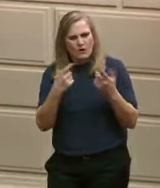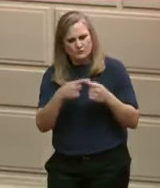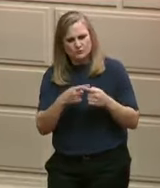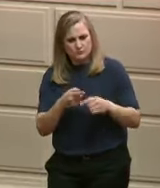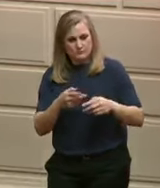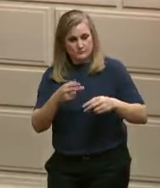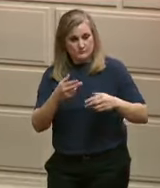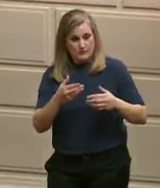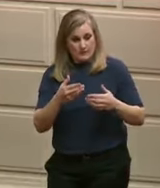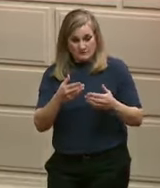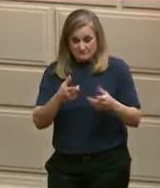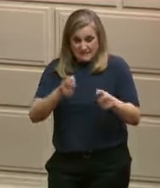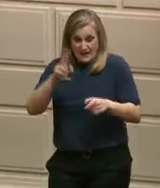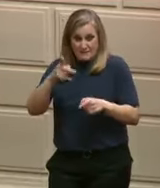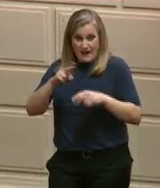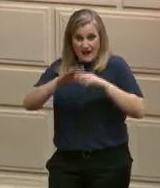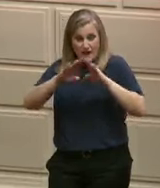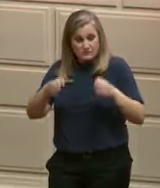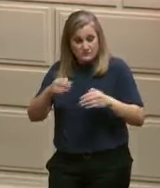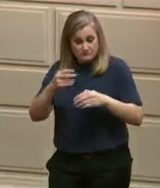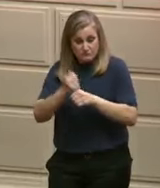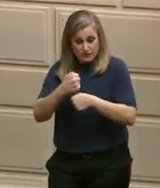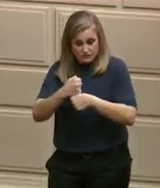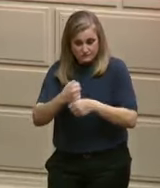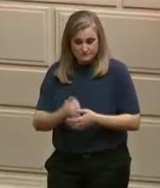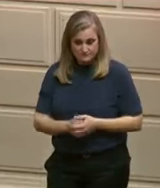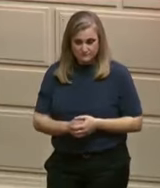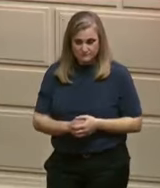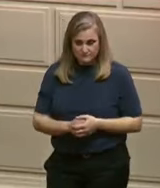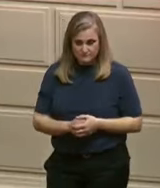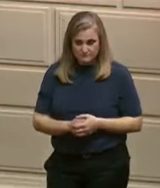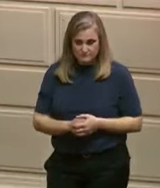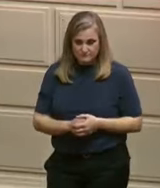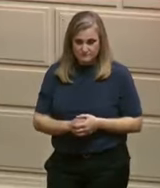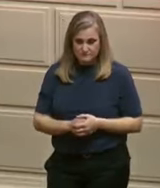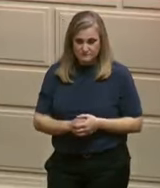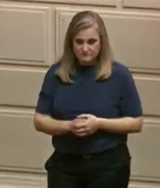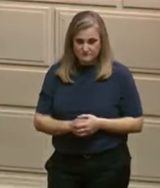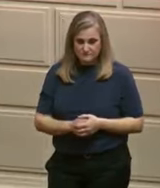let's finally pass an assault weapons ban in Rhode Island.